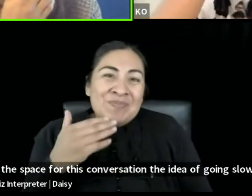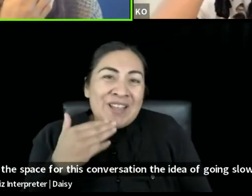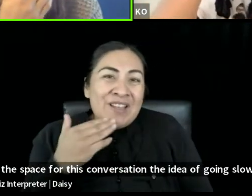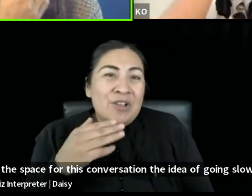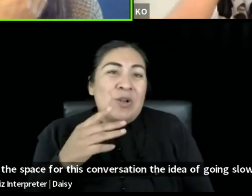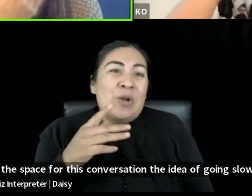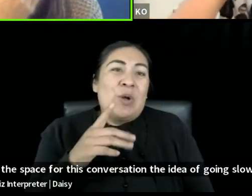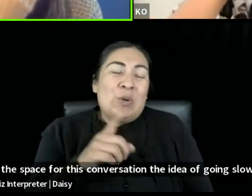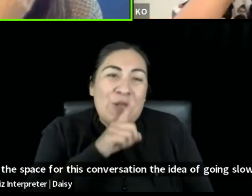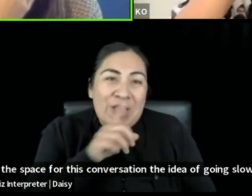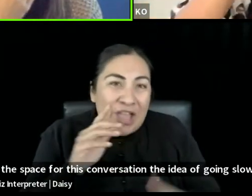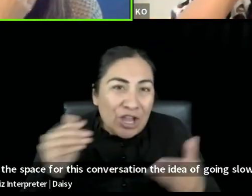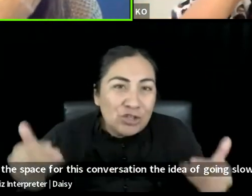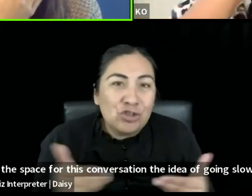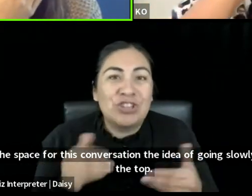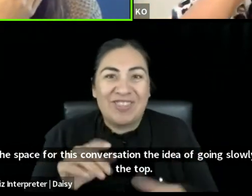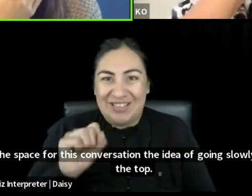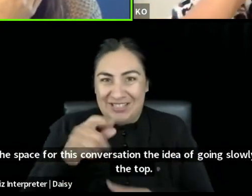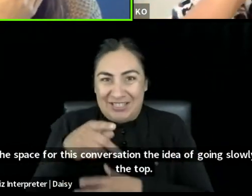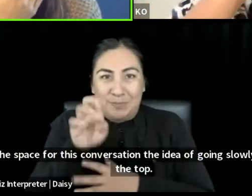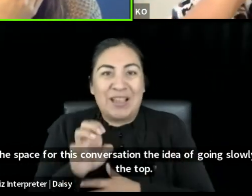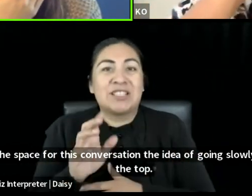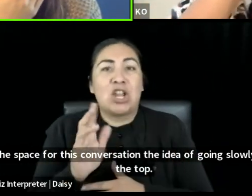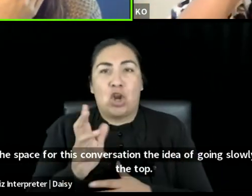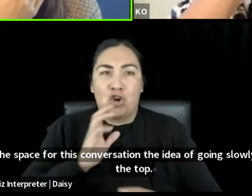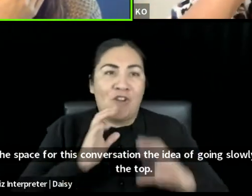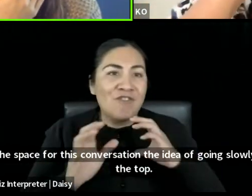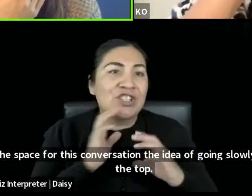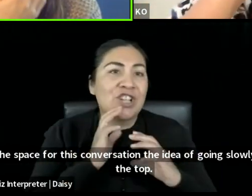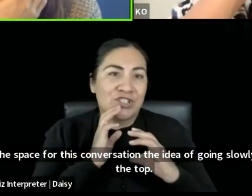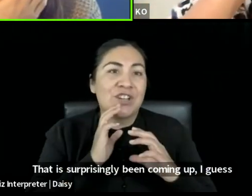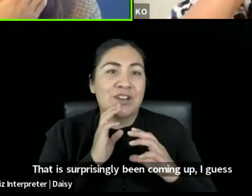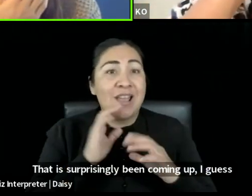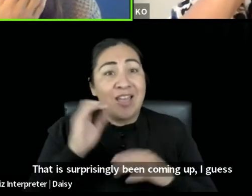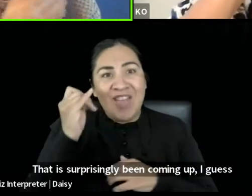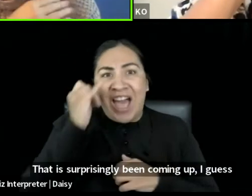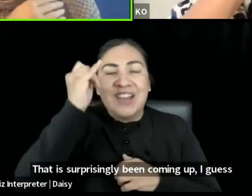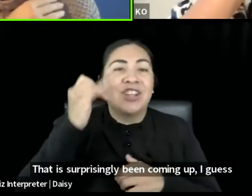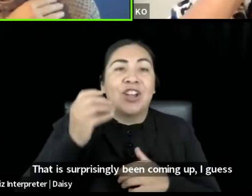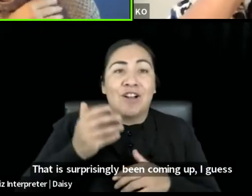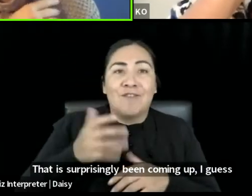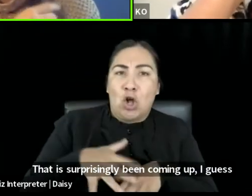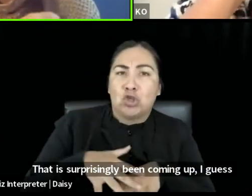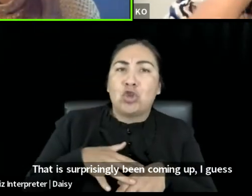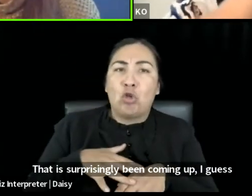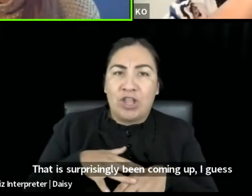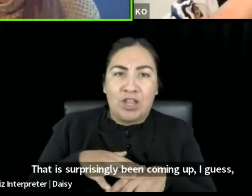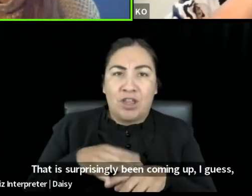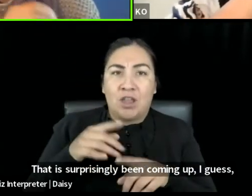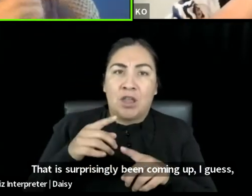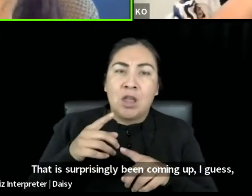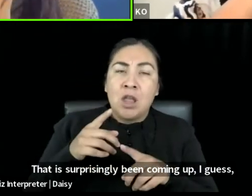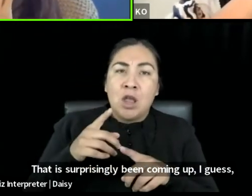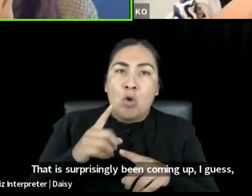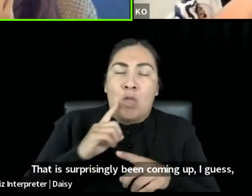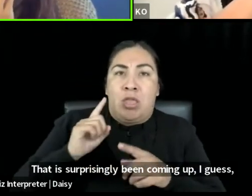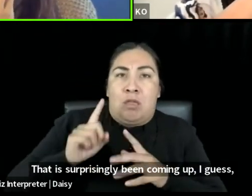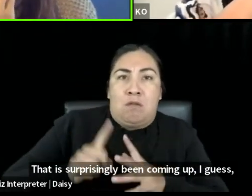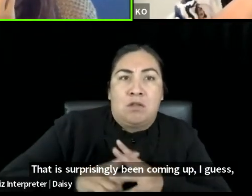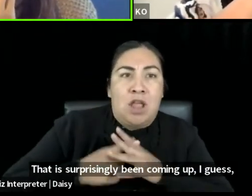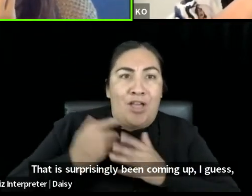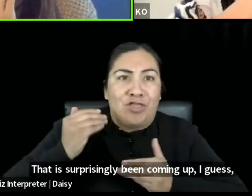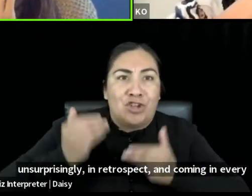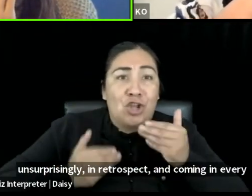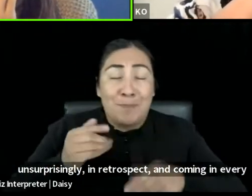um, that has surprisingly been coming up, I guess, unsurprisingly in retrospect and coming up in every session